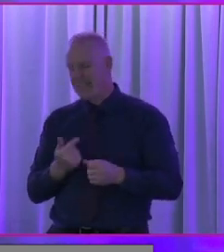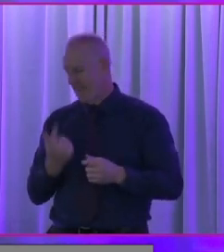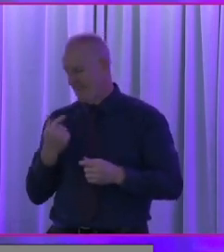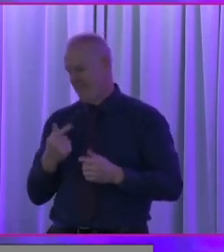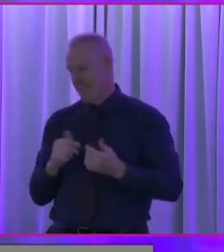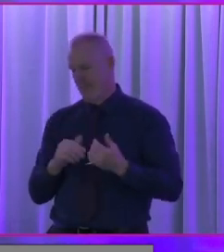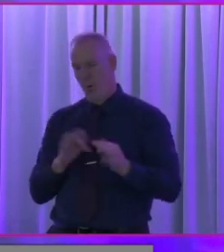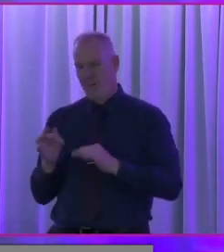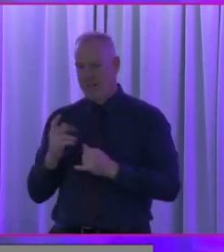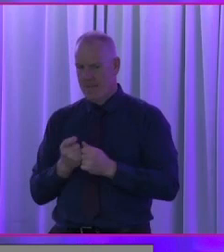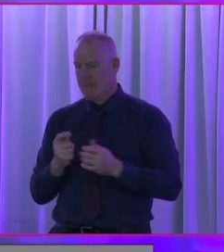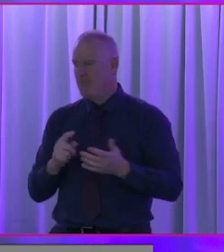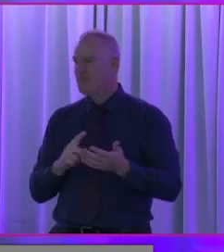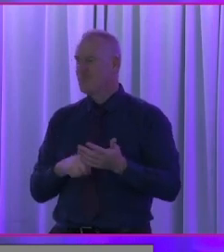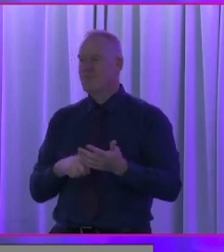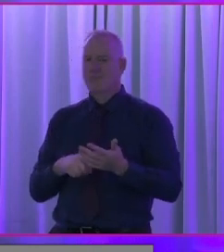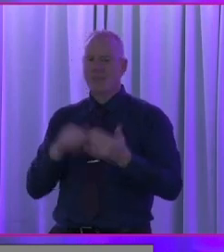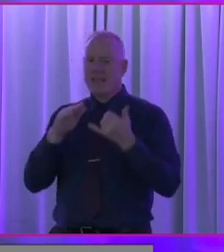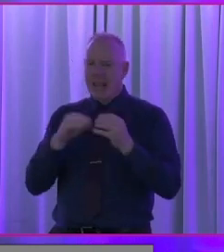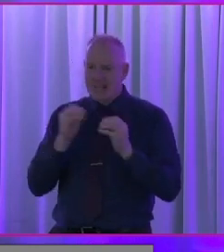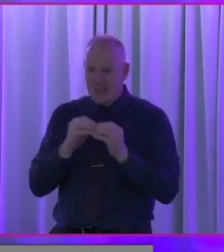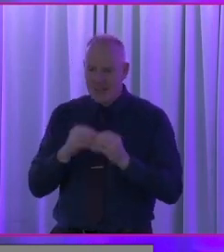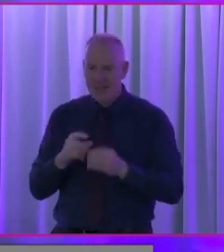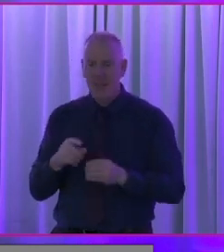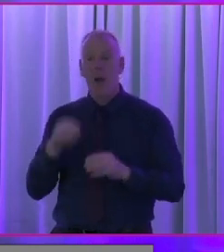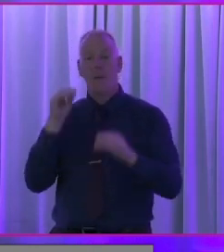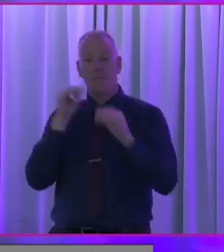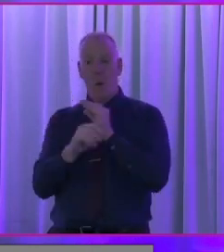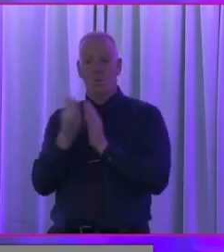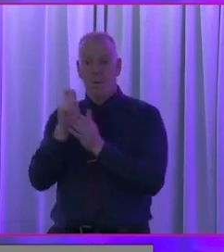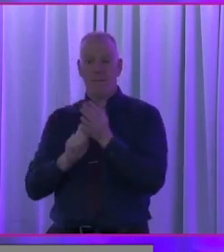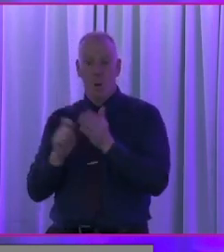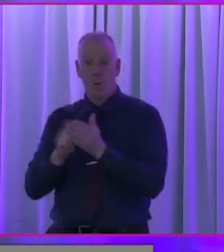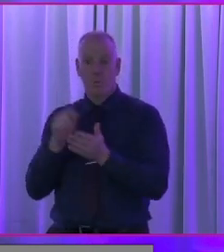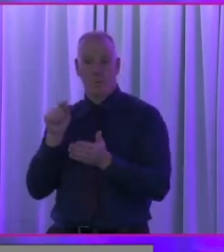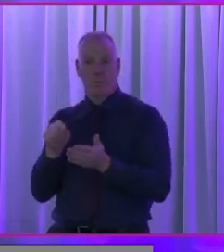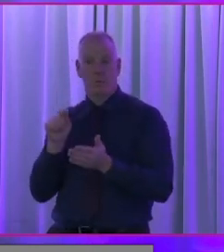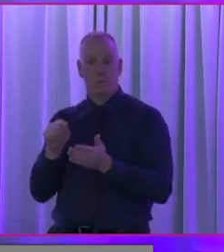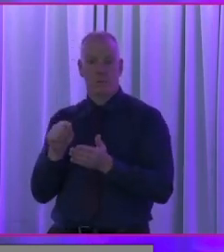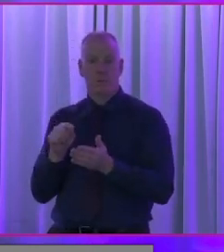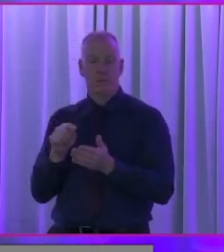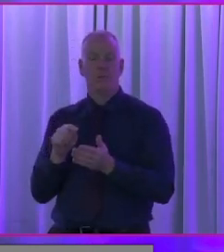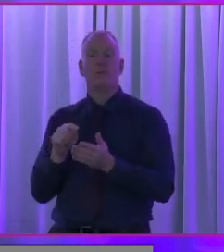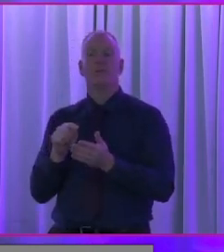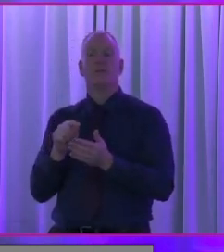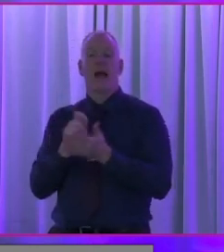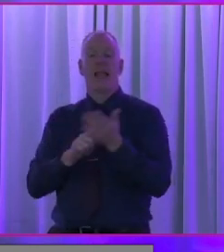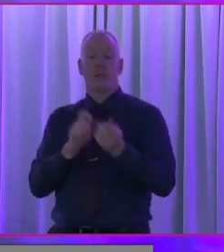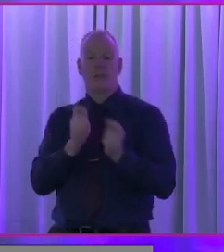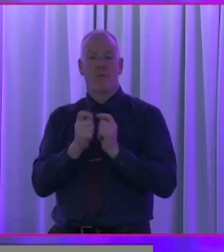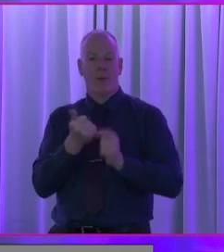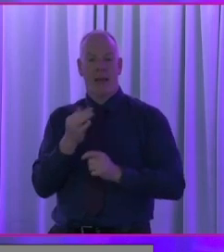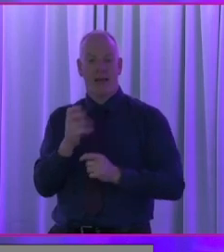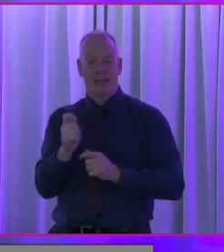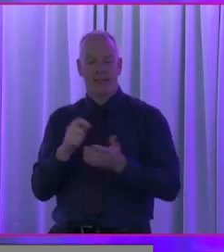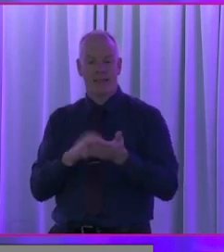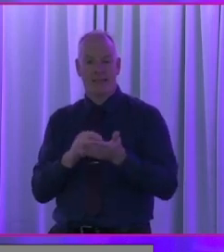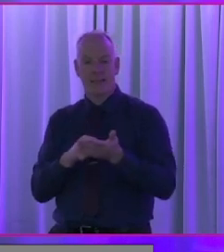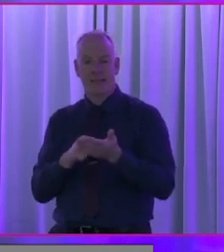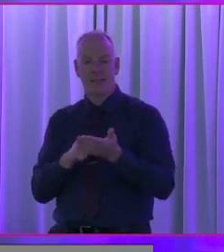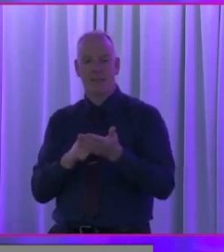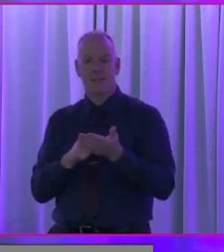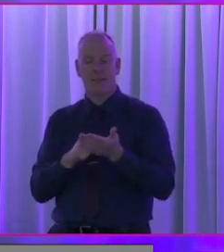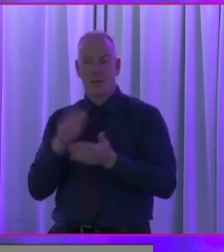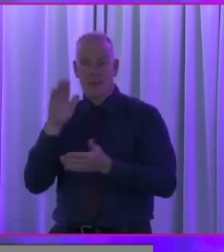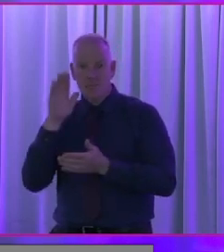this is my fine, definitely my final point. The, um, the postal voting, um, in the electoral reform act, the, um, the removal of